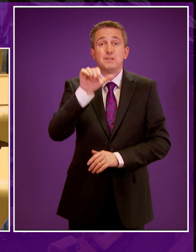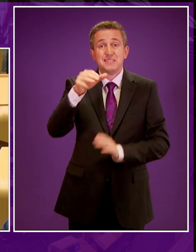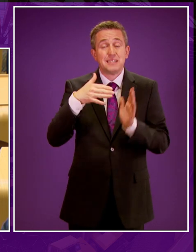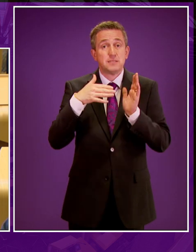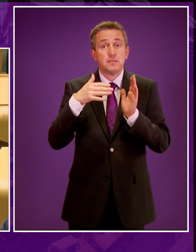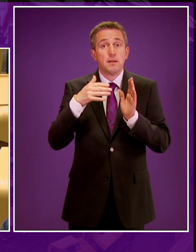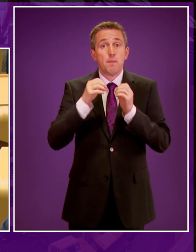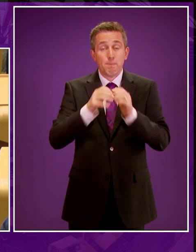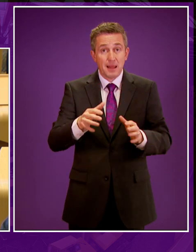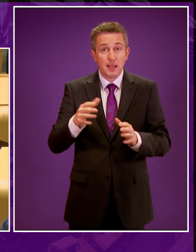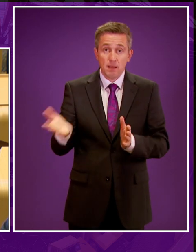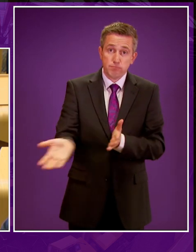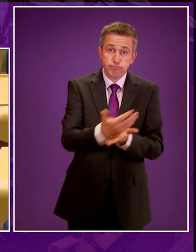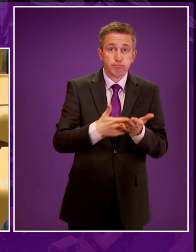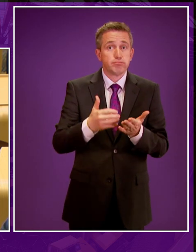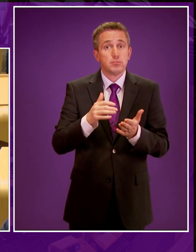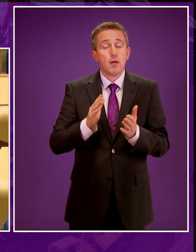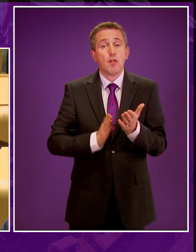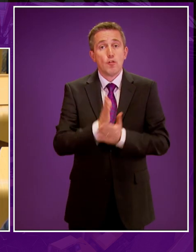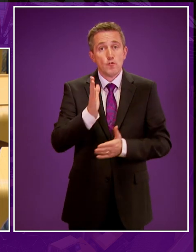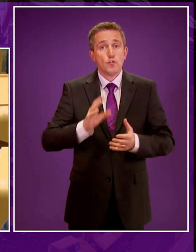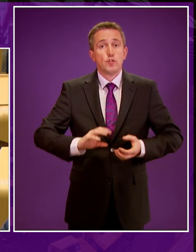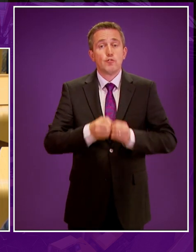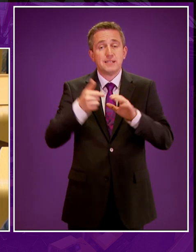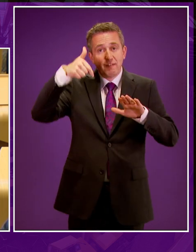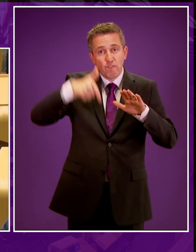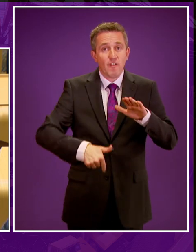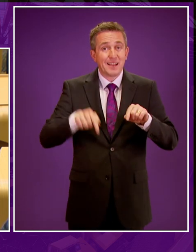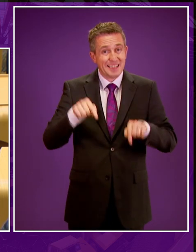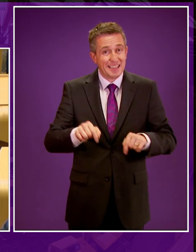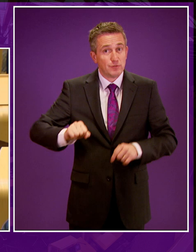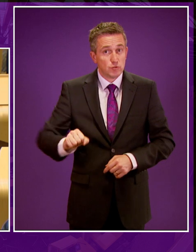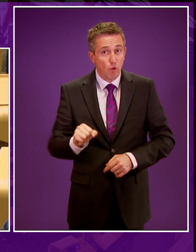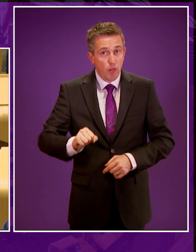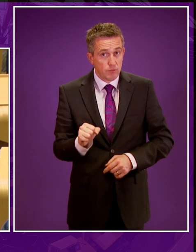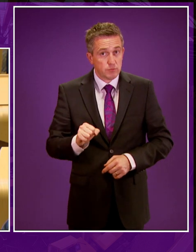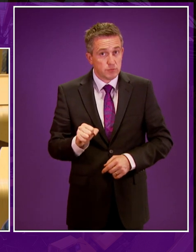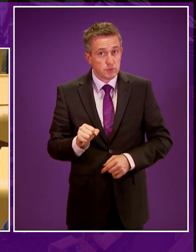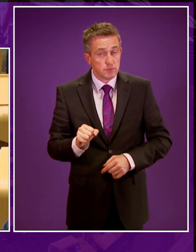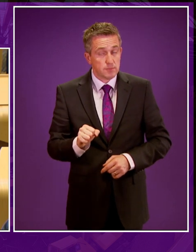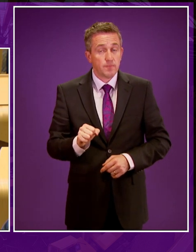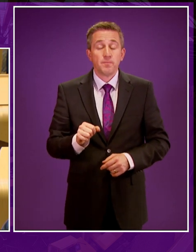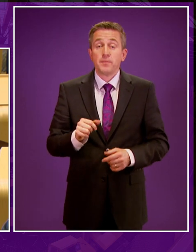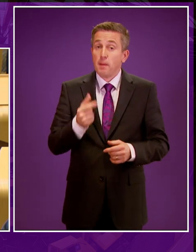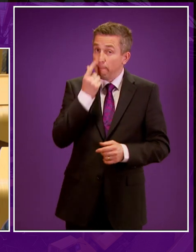gross value-added output could be generated by developing a fracking industry here in Scotland. This could create more than 3,000